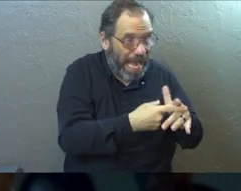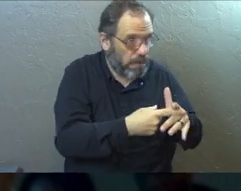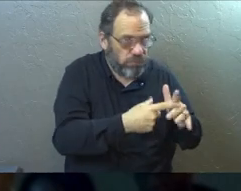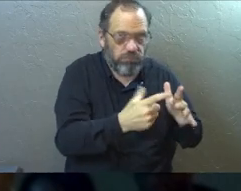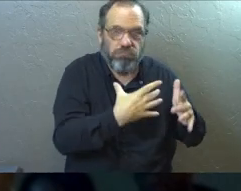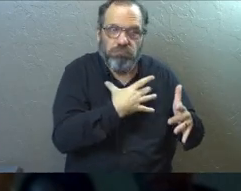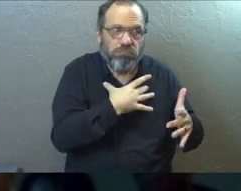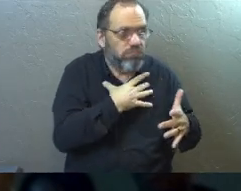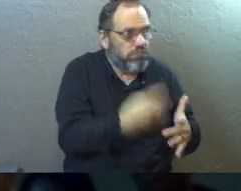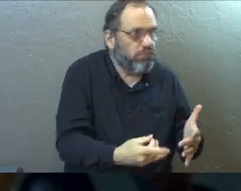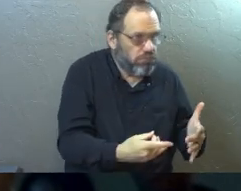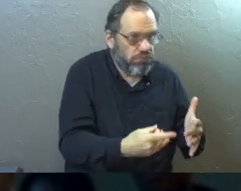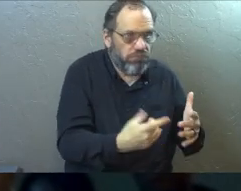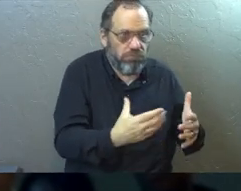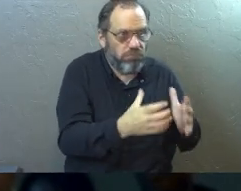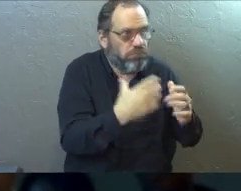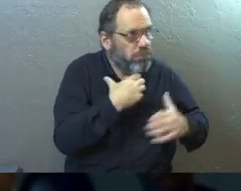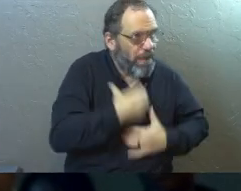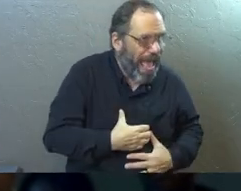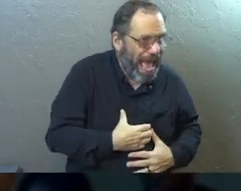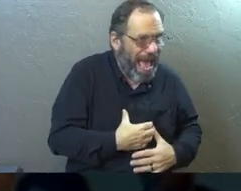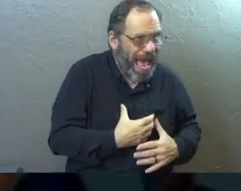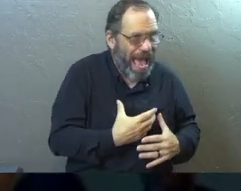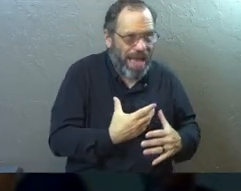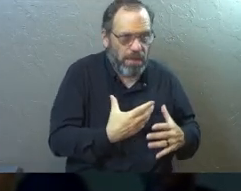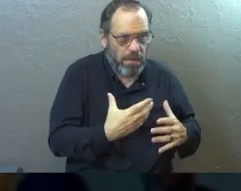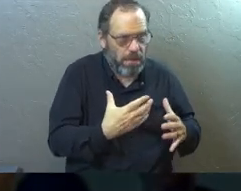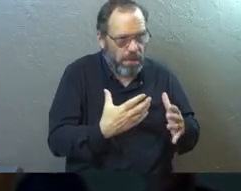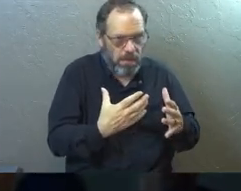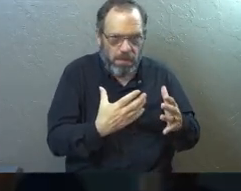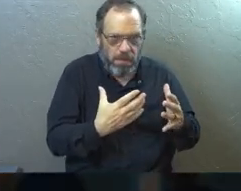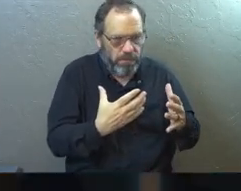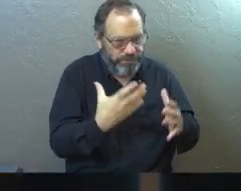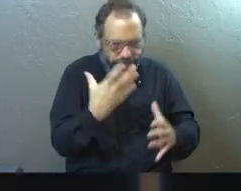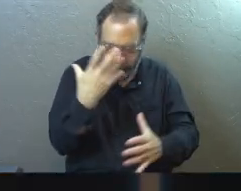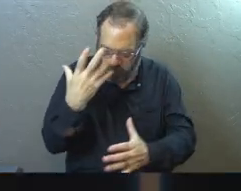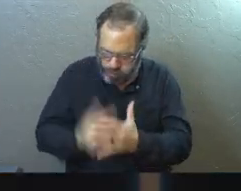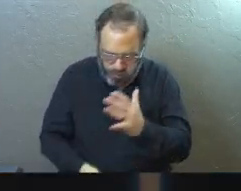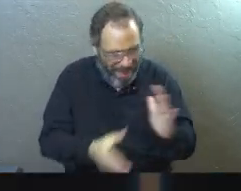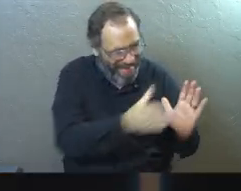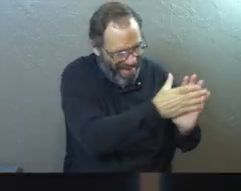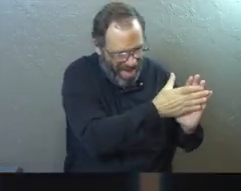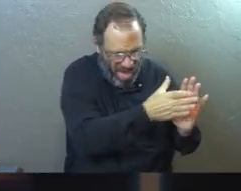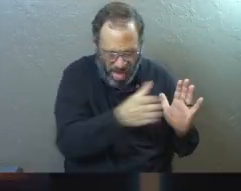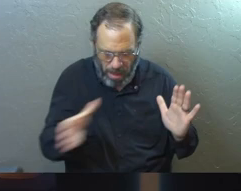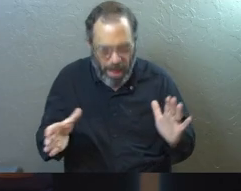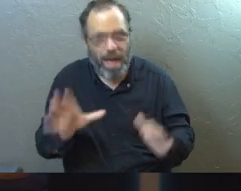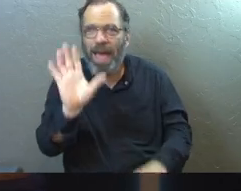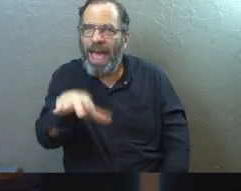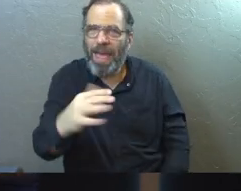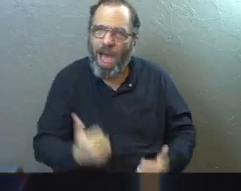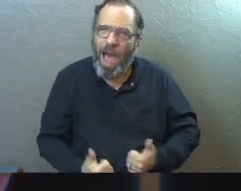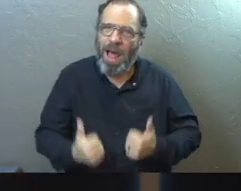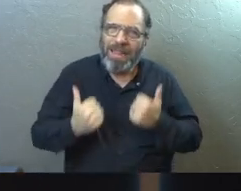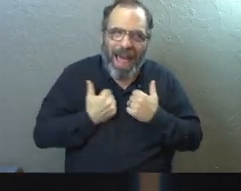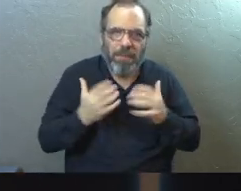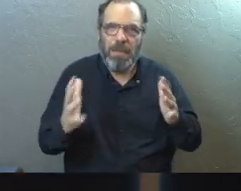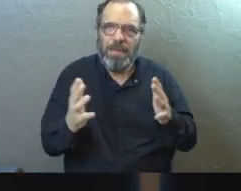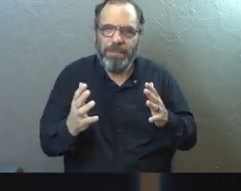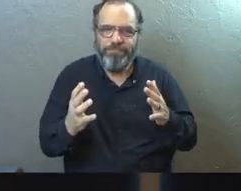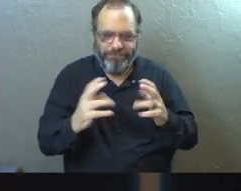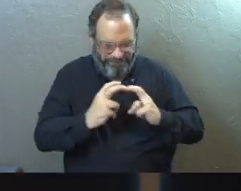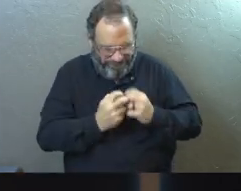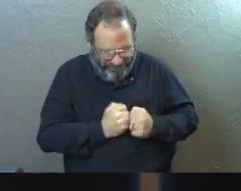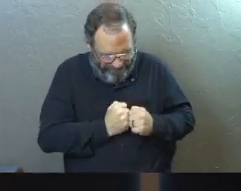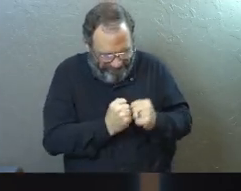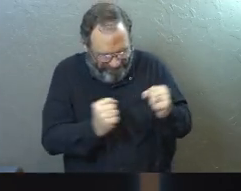gone. And let's have honesty moment. Let's be brave people. Let's be followers of Jesus that can live in reality, and let's actually look